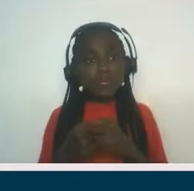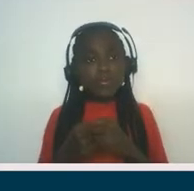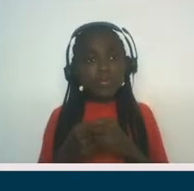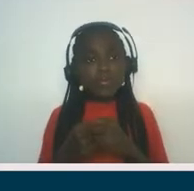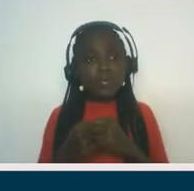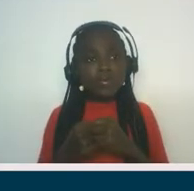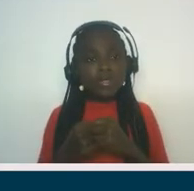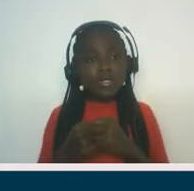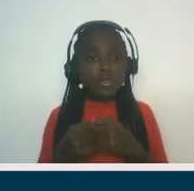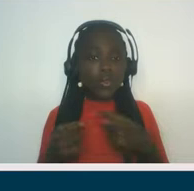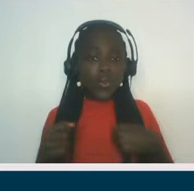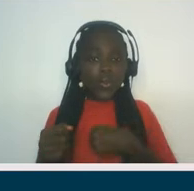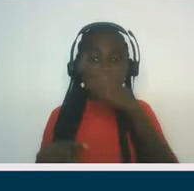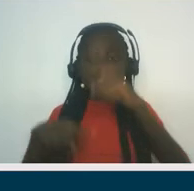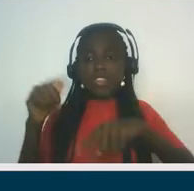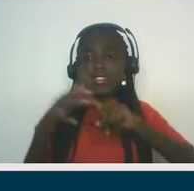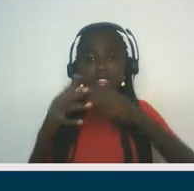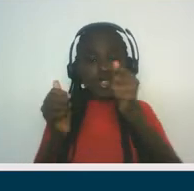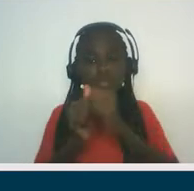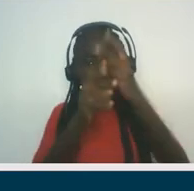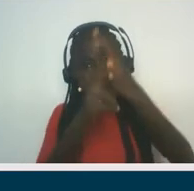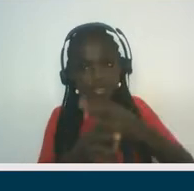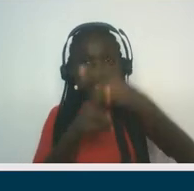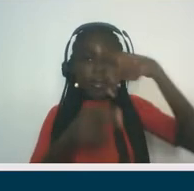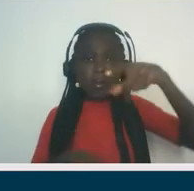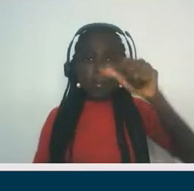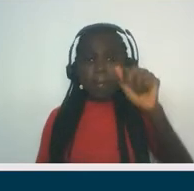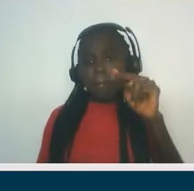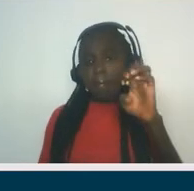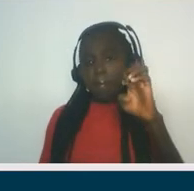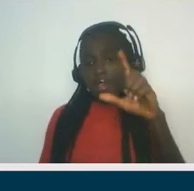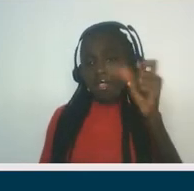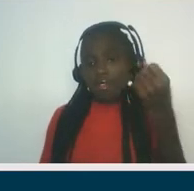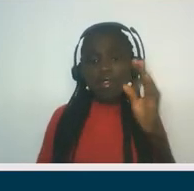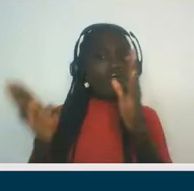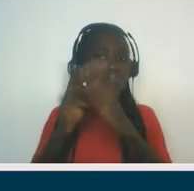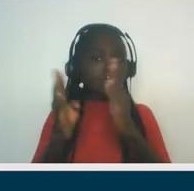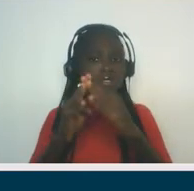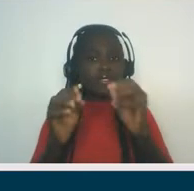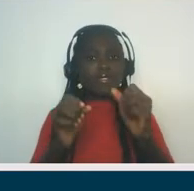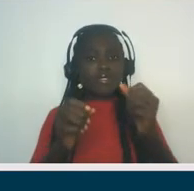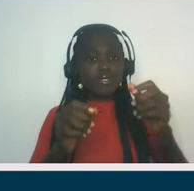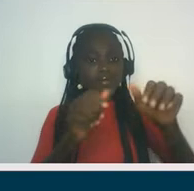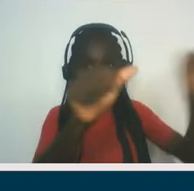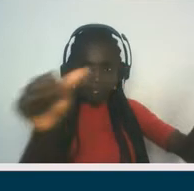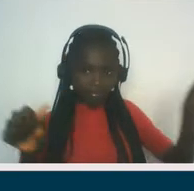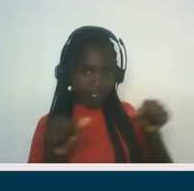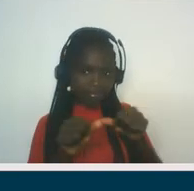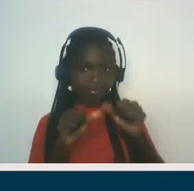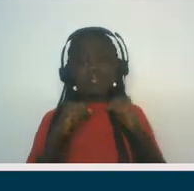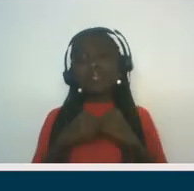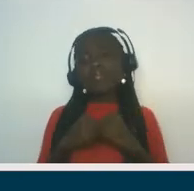space, right? Because then we would just be, uh, and yet